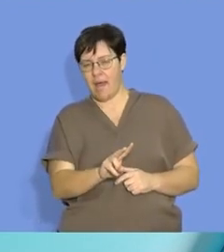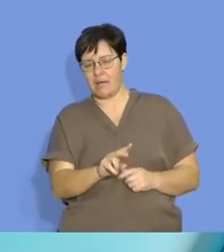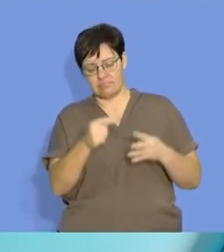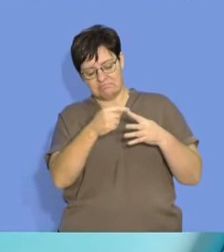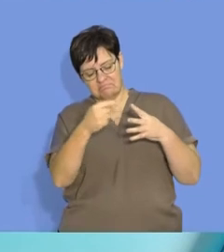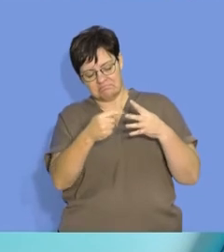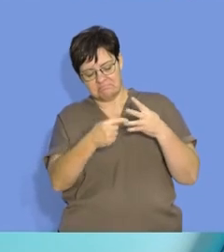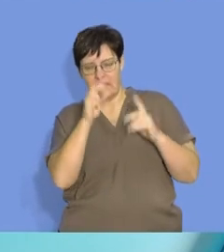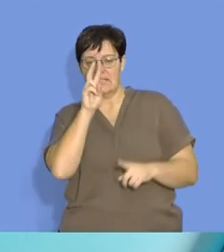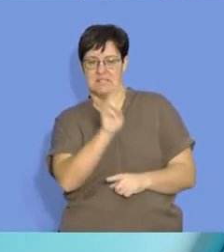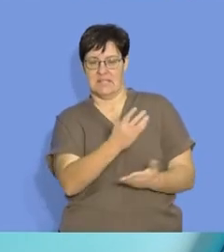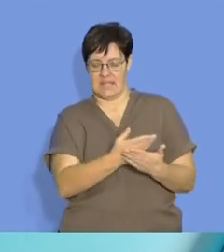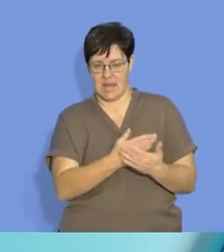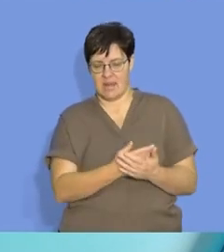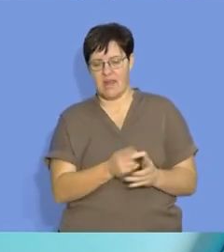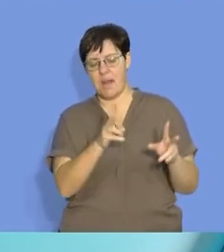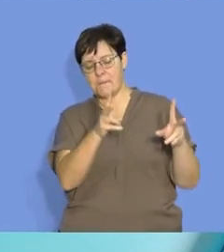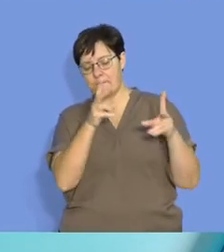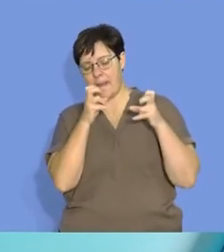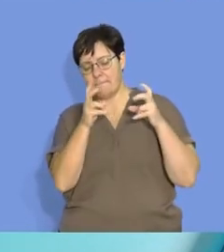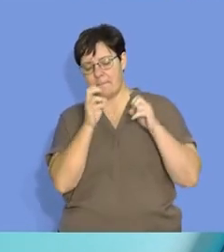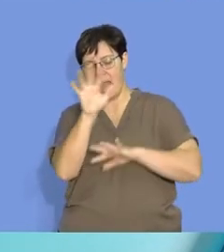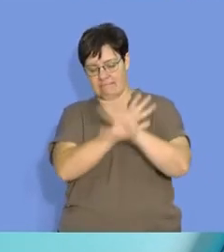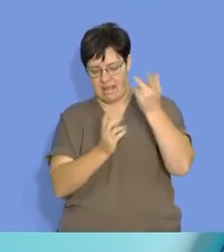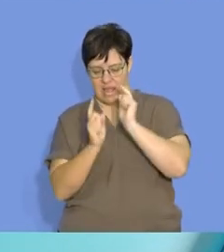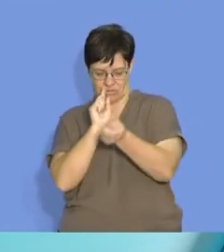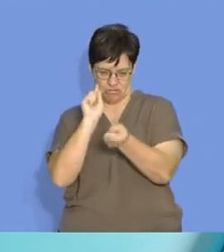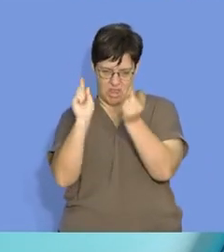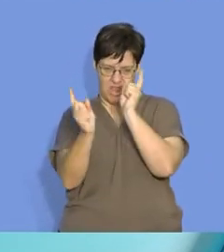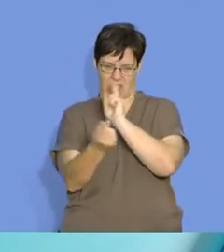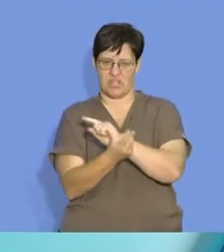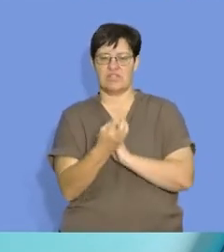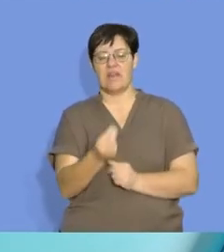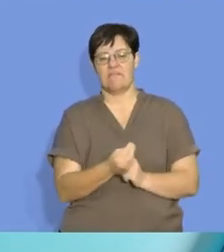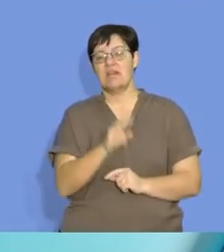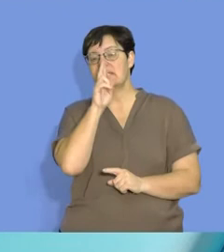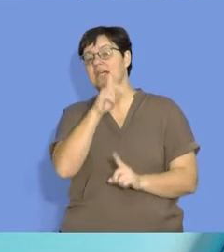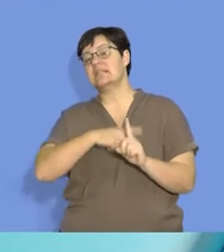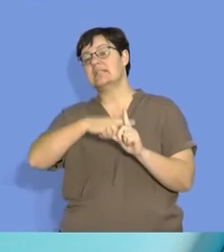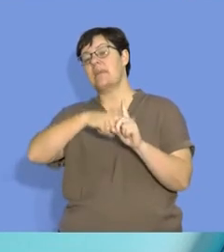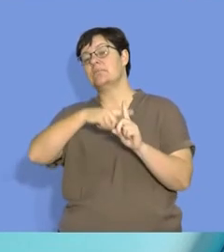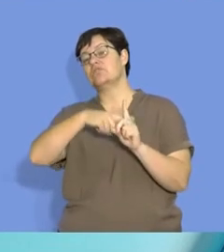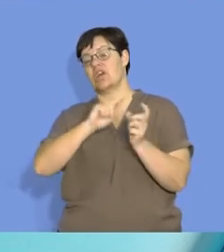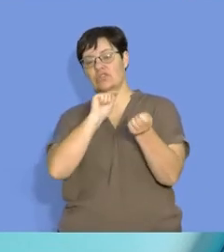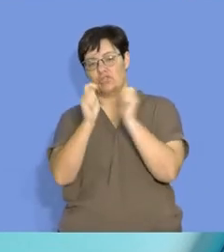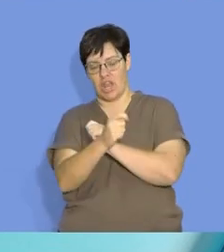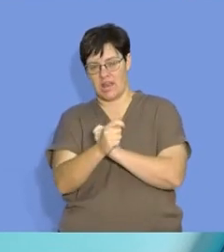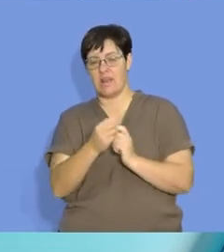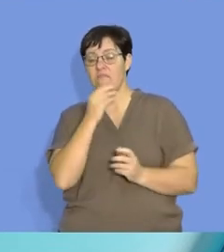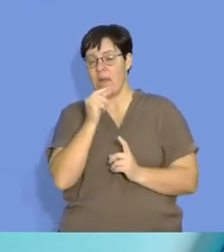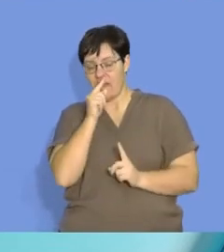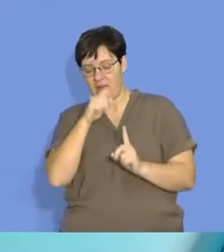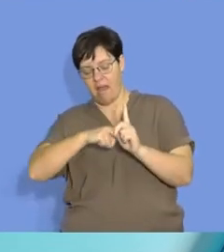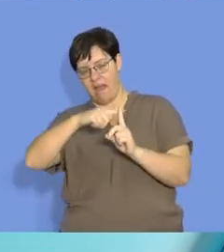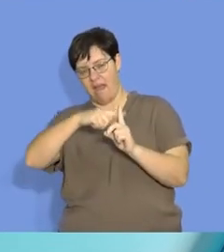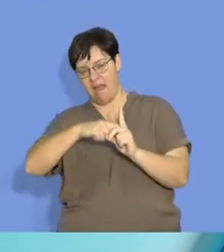can see certain things. We can observe a colour change. We can see that the temperature is changing if we use a